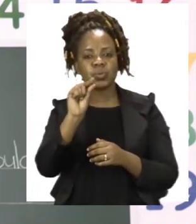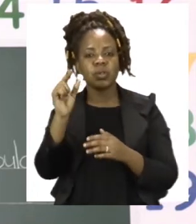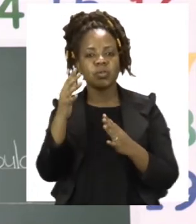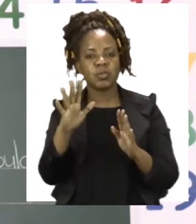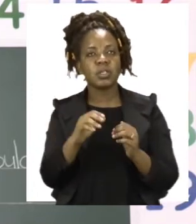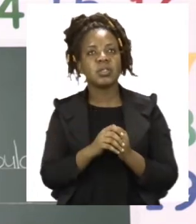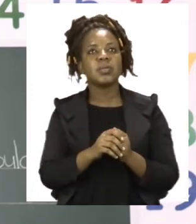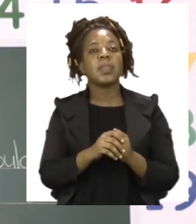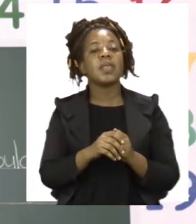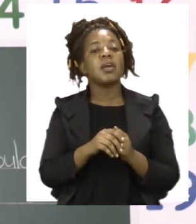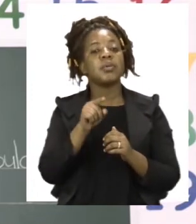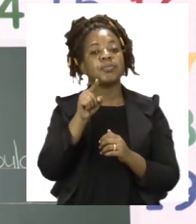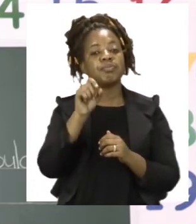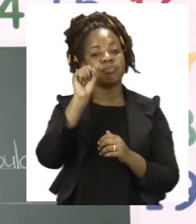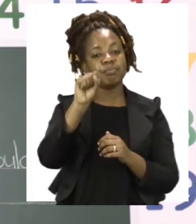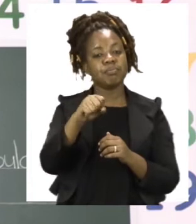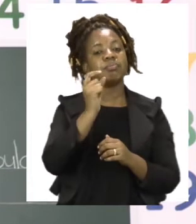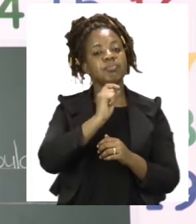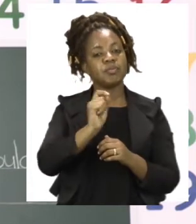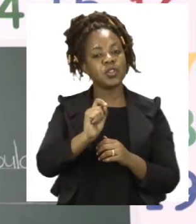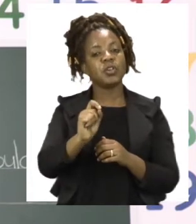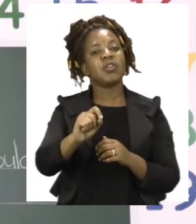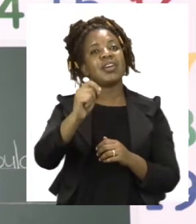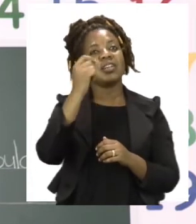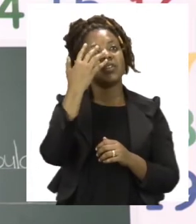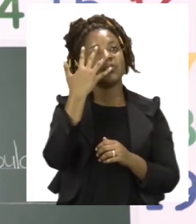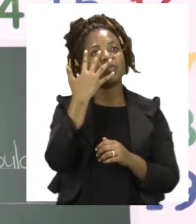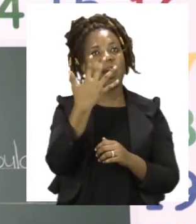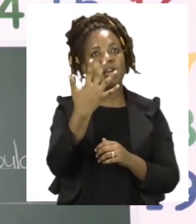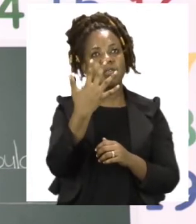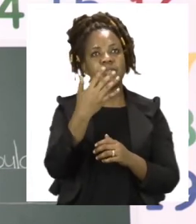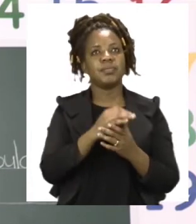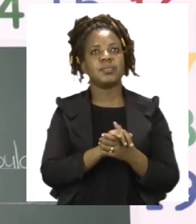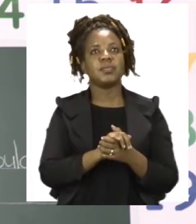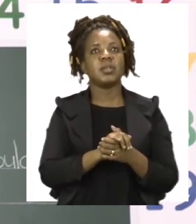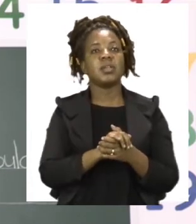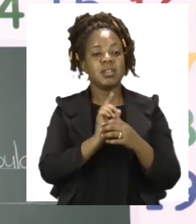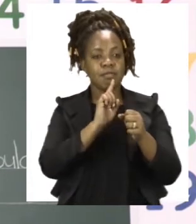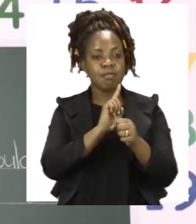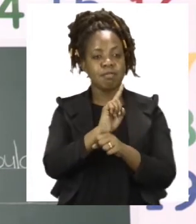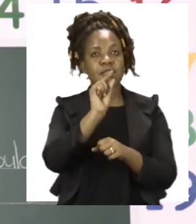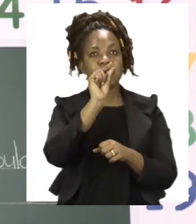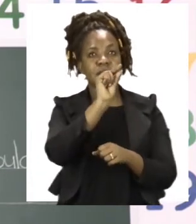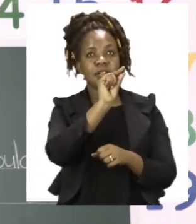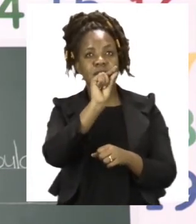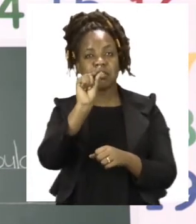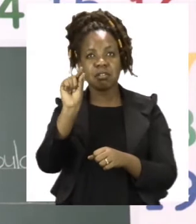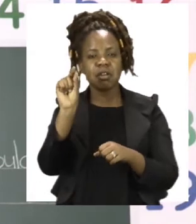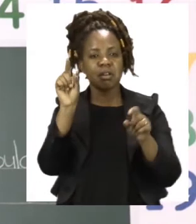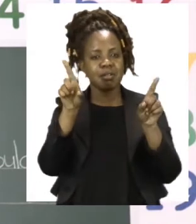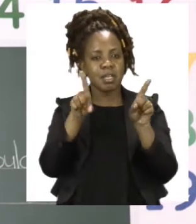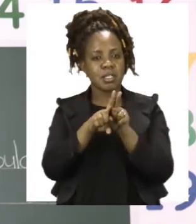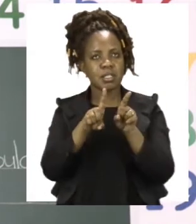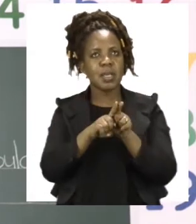five of them. So the first sentence, we are all going to have as the same one. The only difference is that here